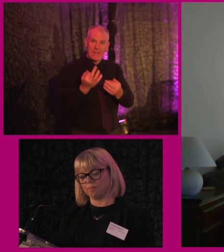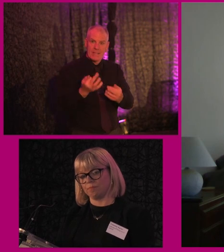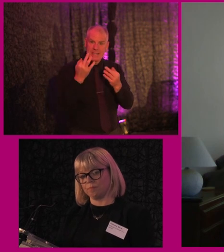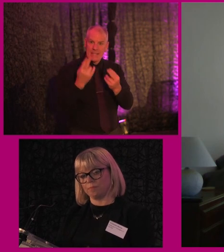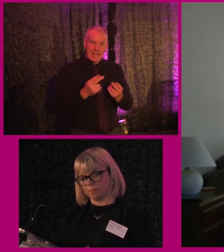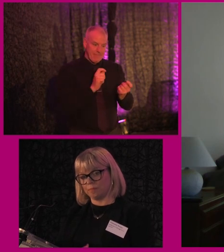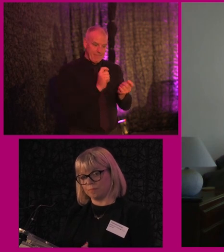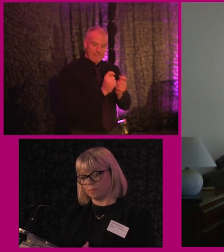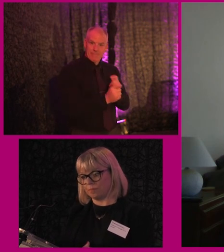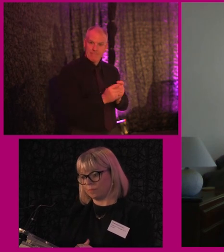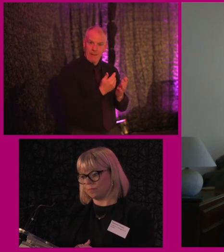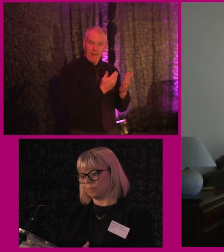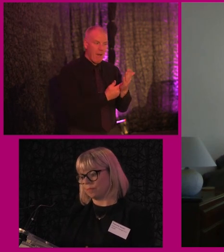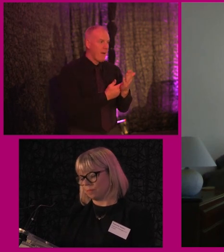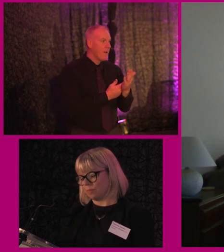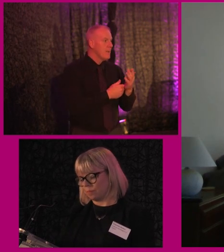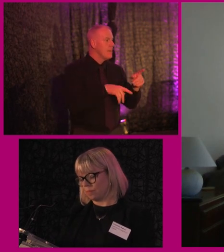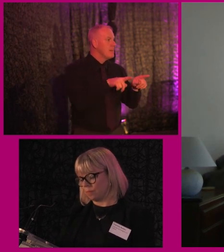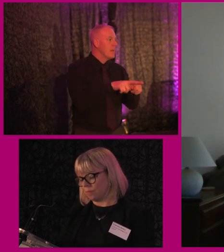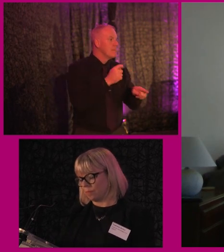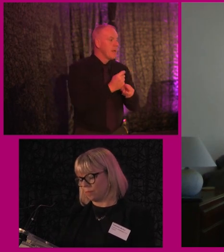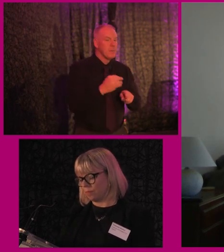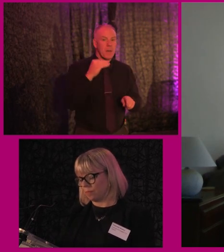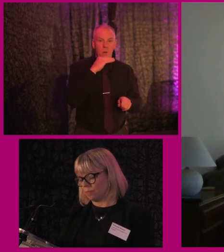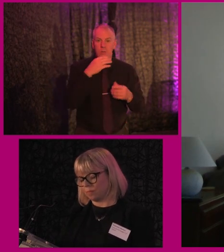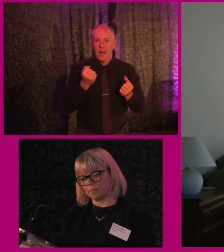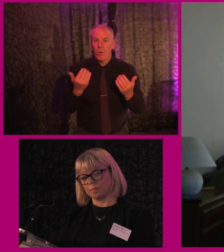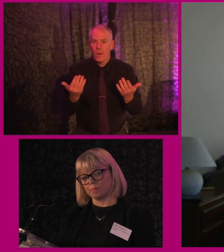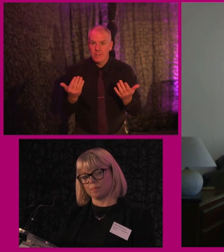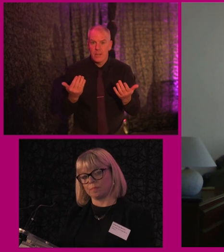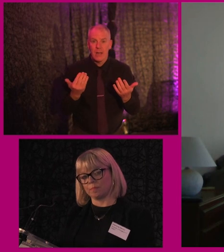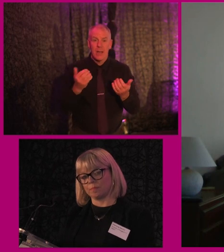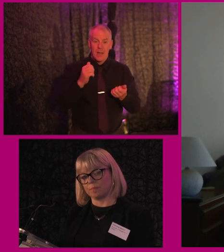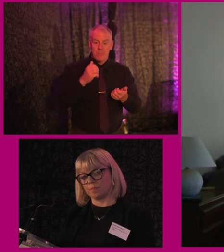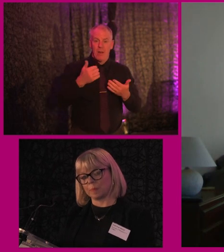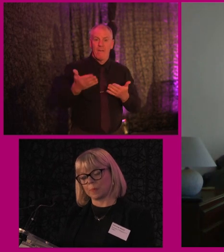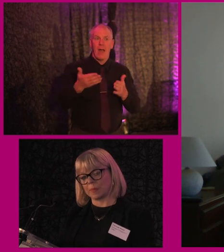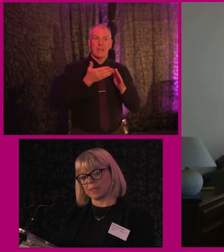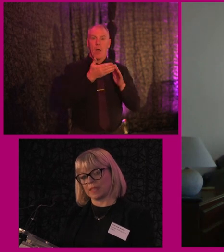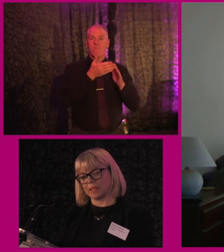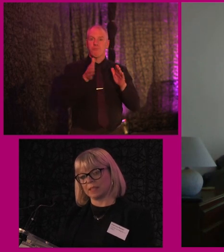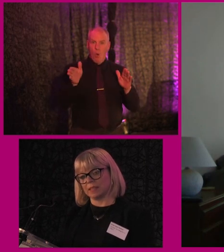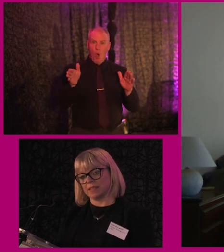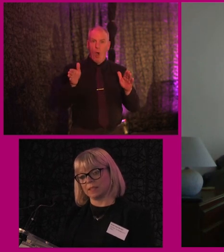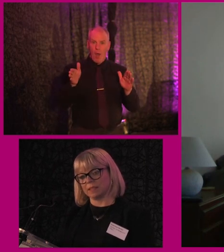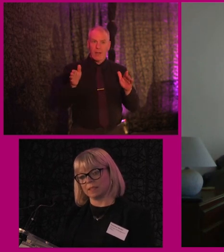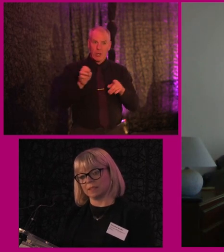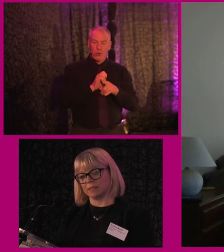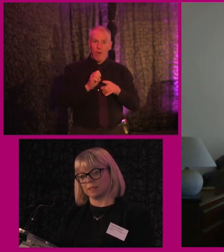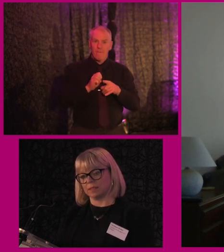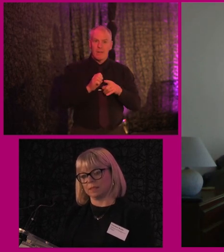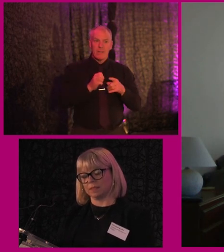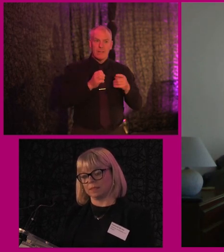And if possible, it's also important to have provisions that are broad enough to stand the test of time.